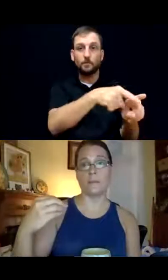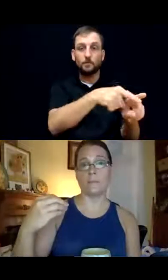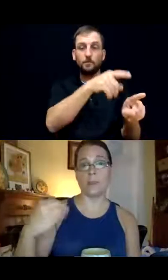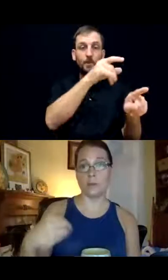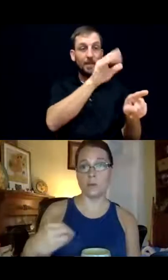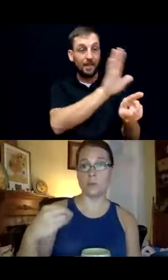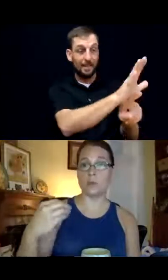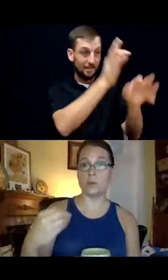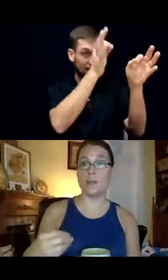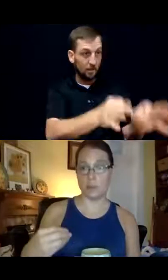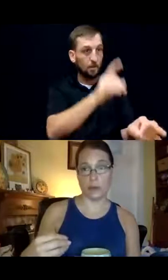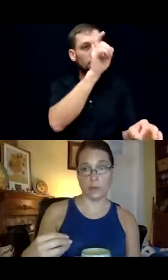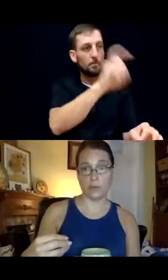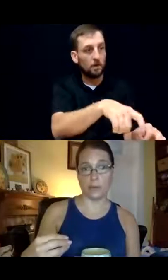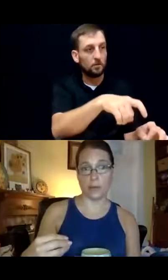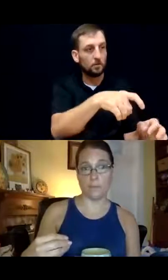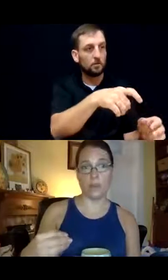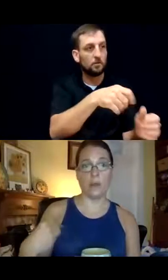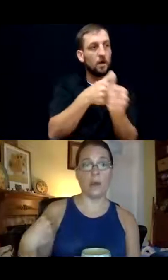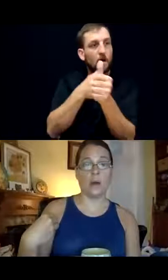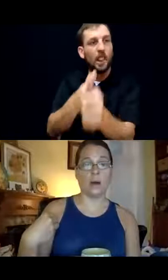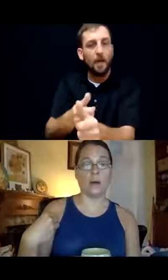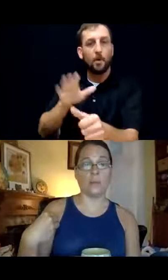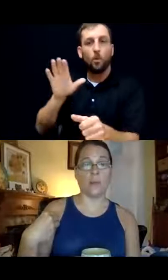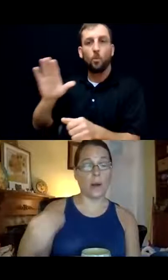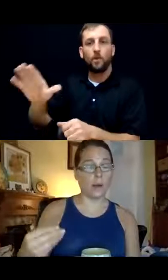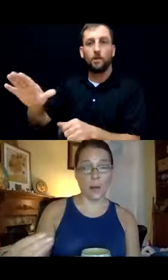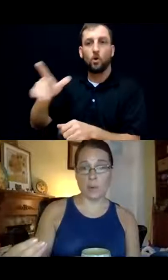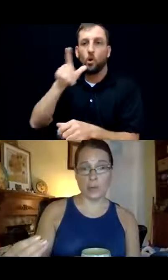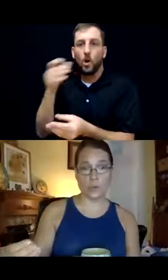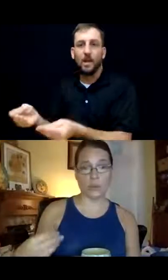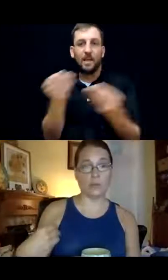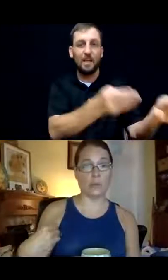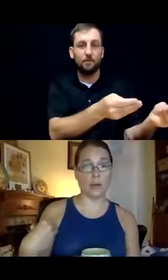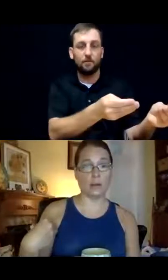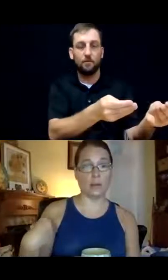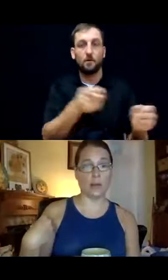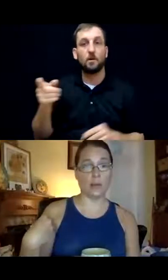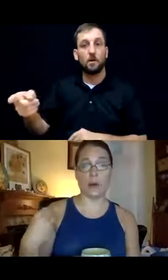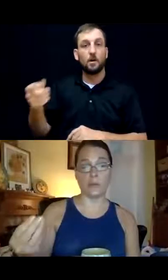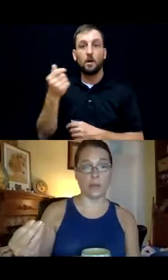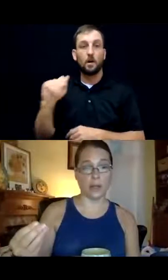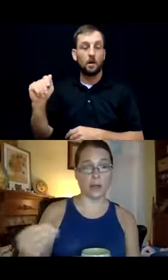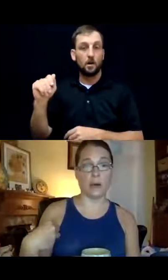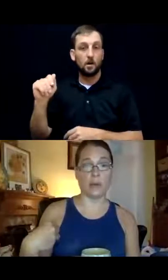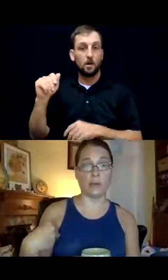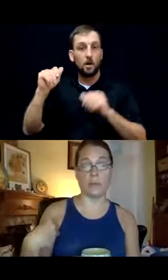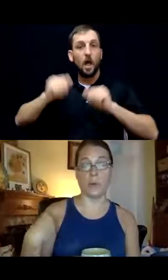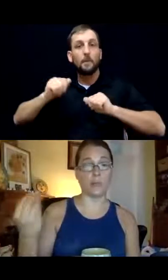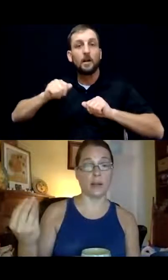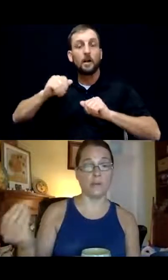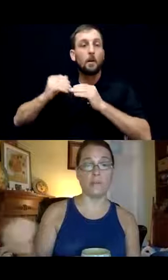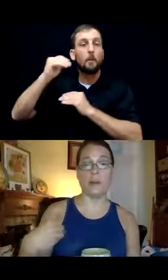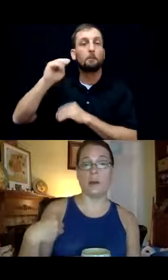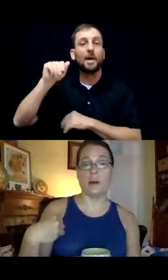the individual who's given the power of attorney. A competent major can grant a power of attorney allowing the